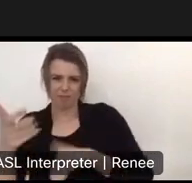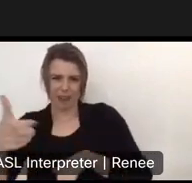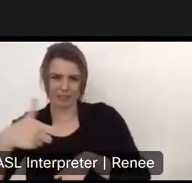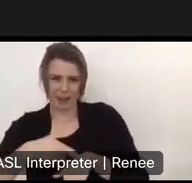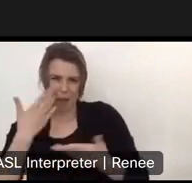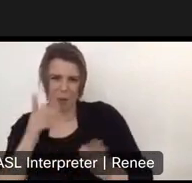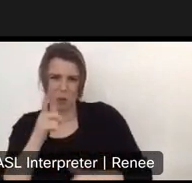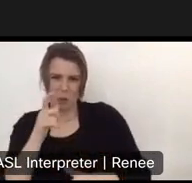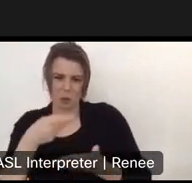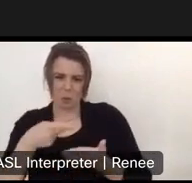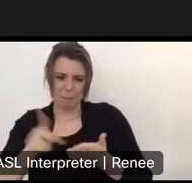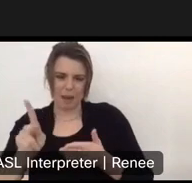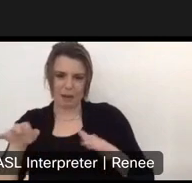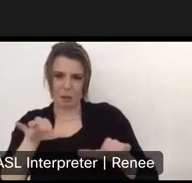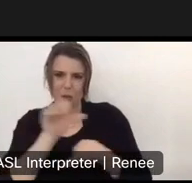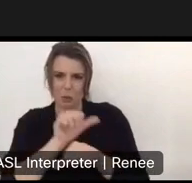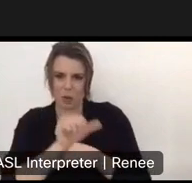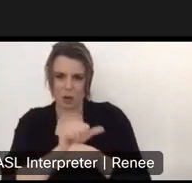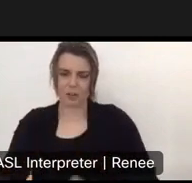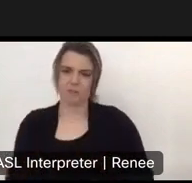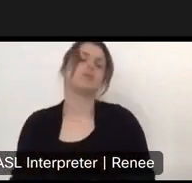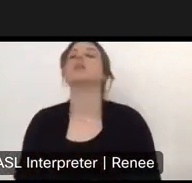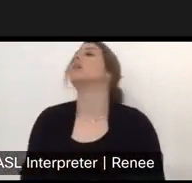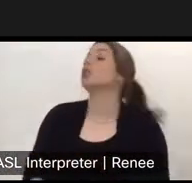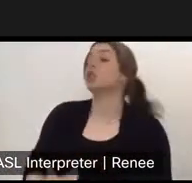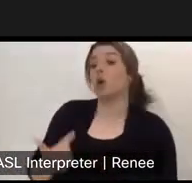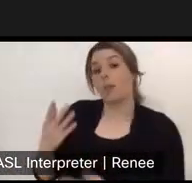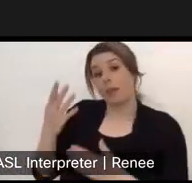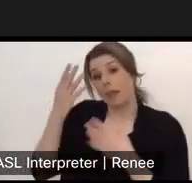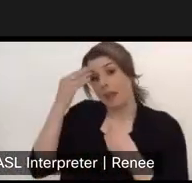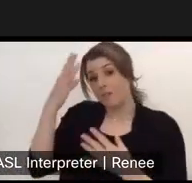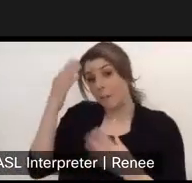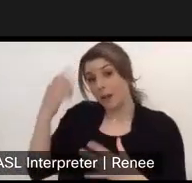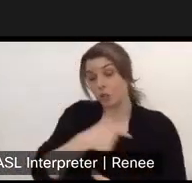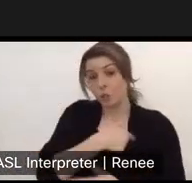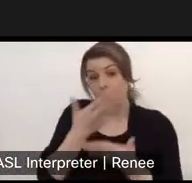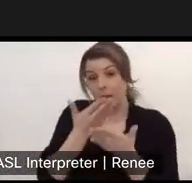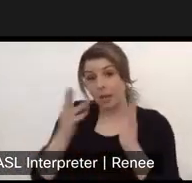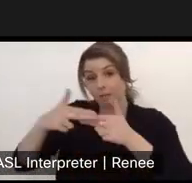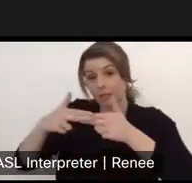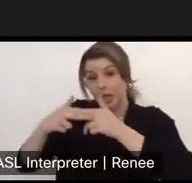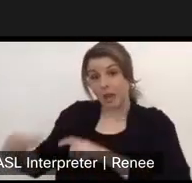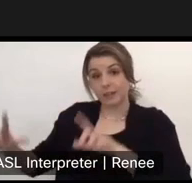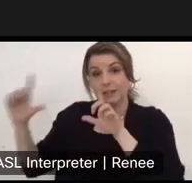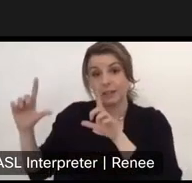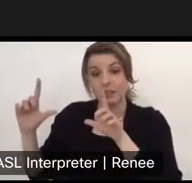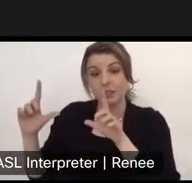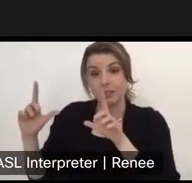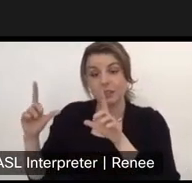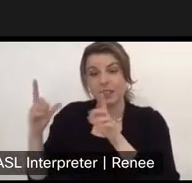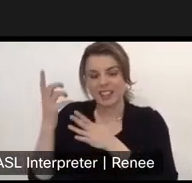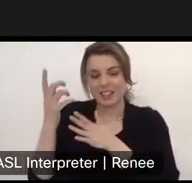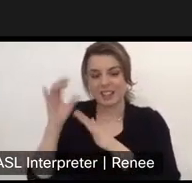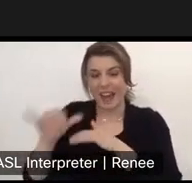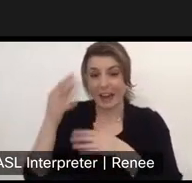So, um, the, the information that we provided, we looked at, uh, information that came from